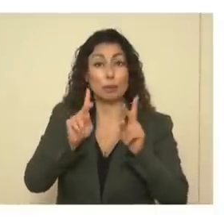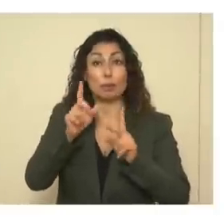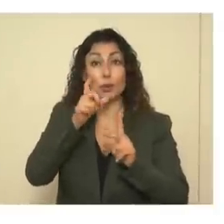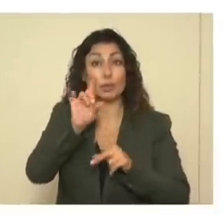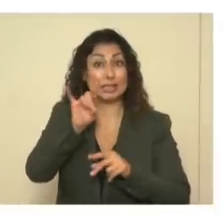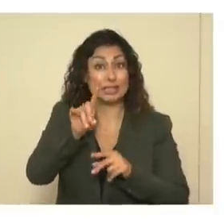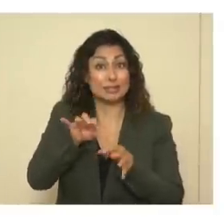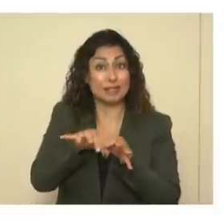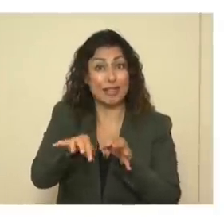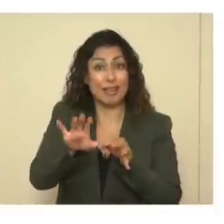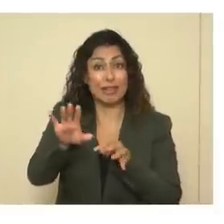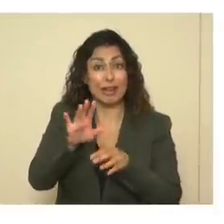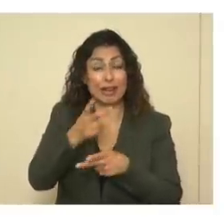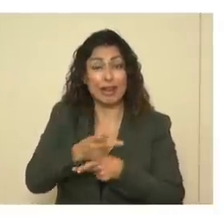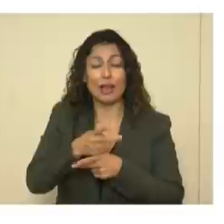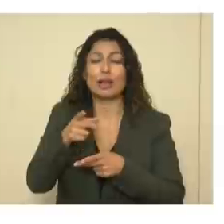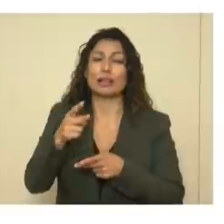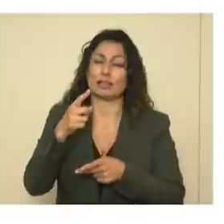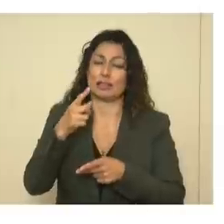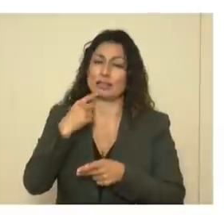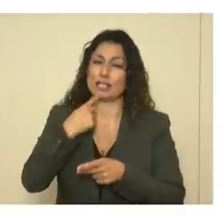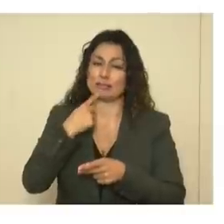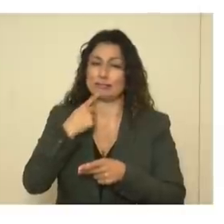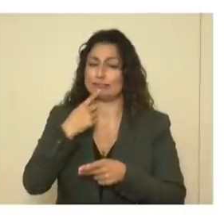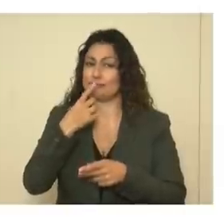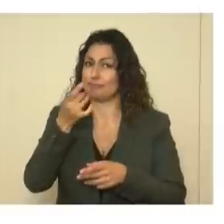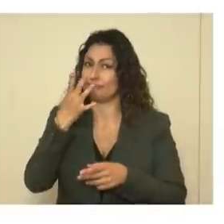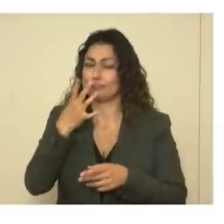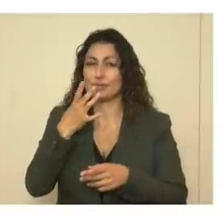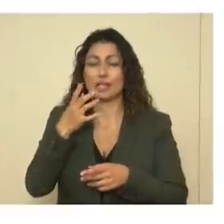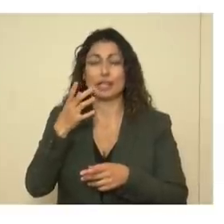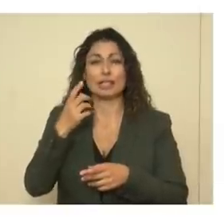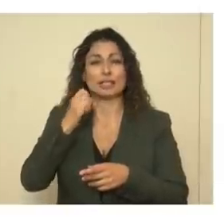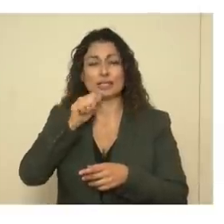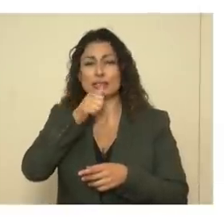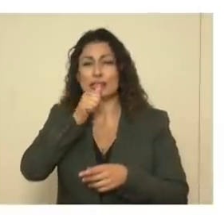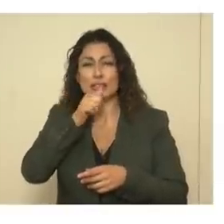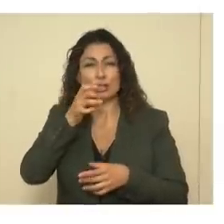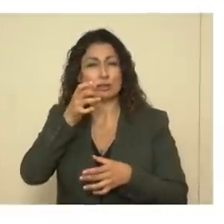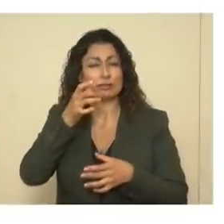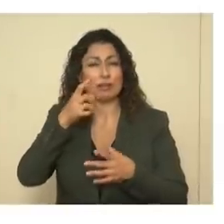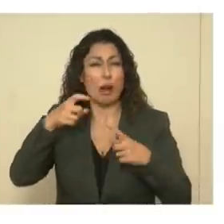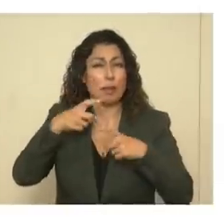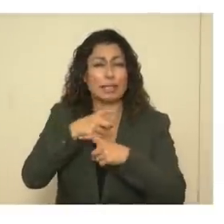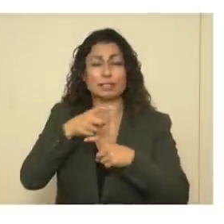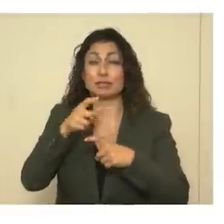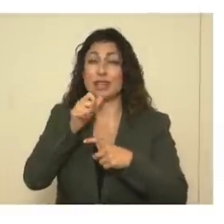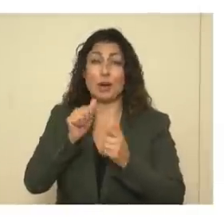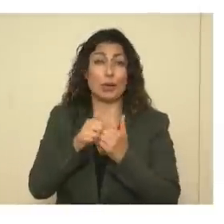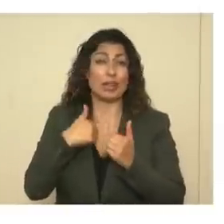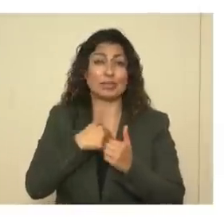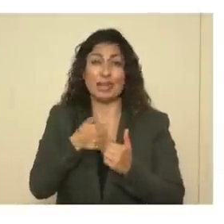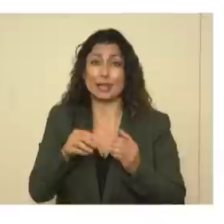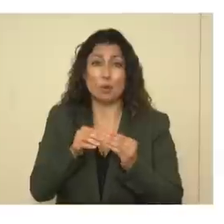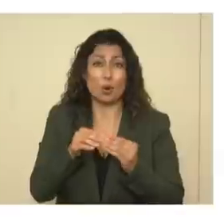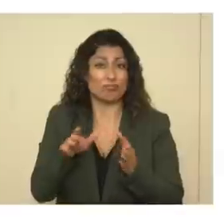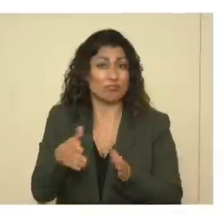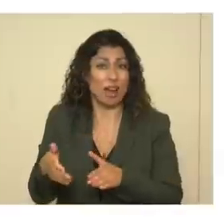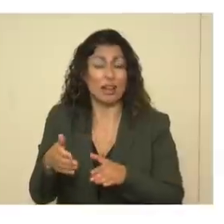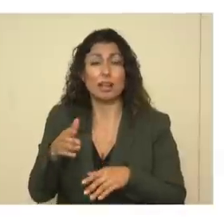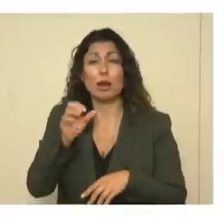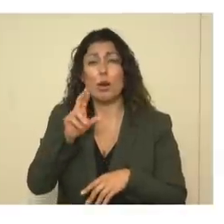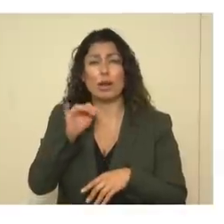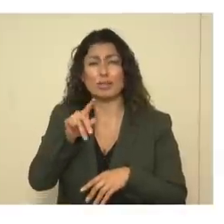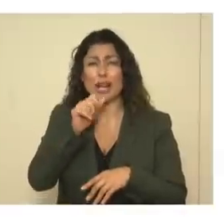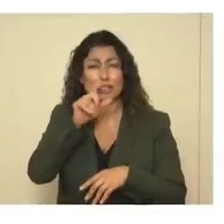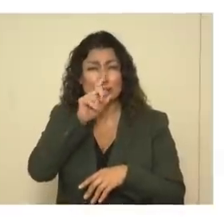who either suffered serious complications or are no longer with us. But just think about that. And if you're not even sure about whether you